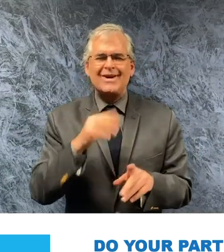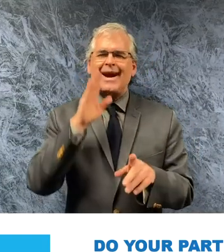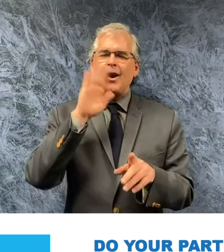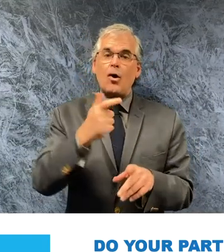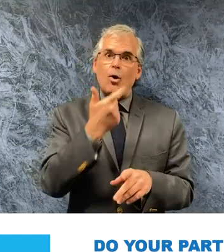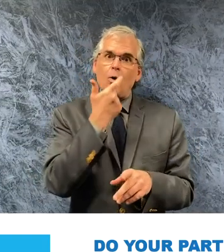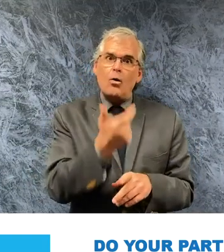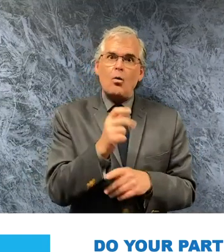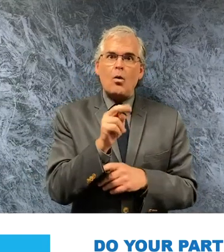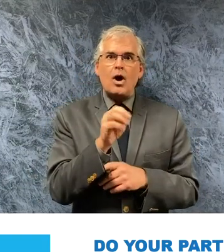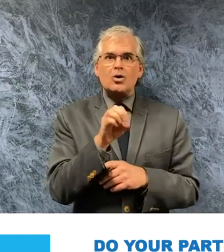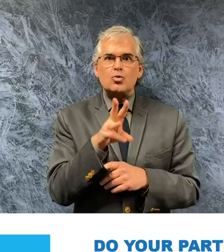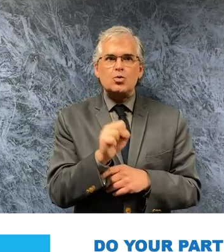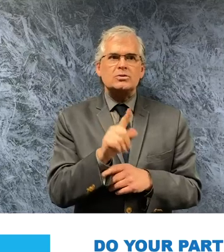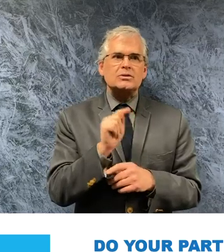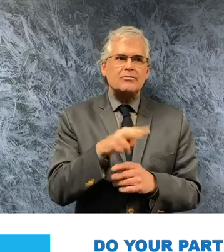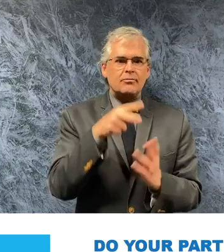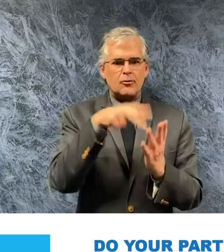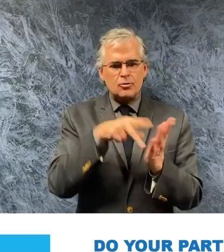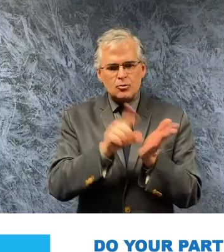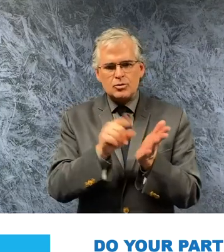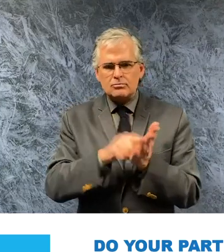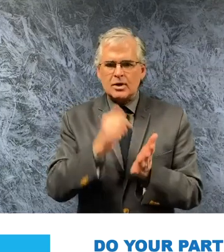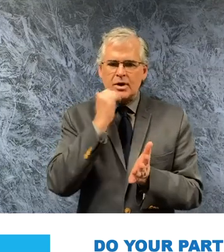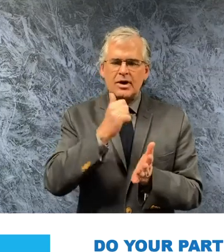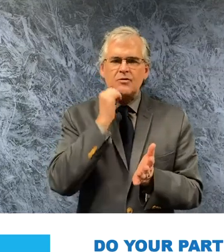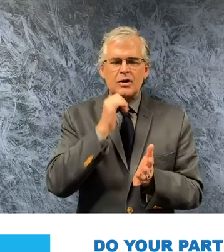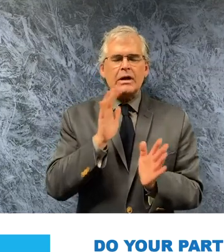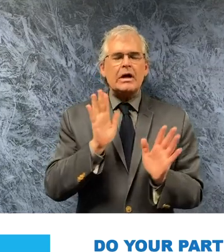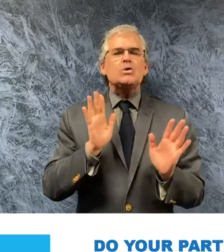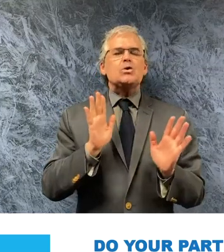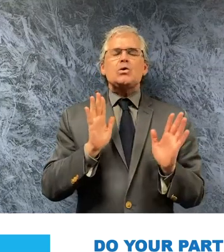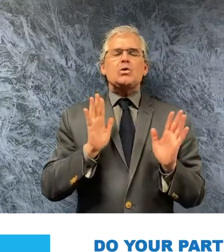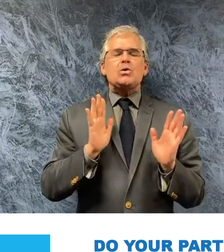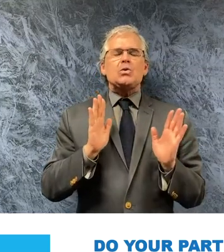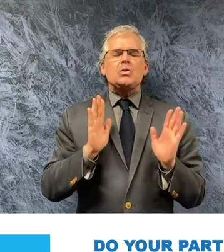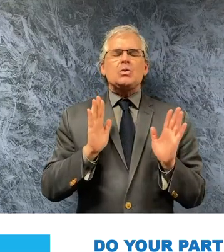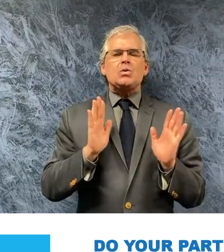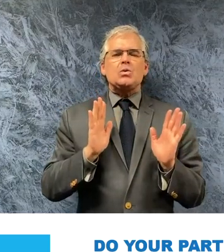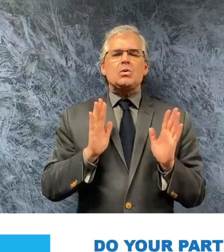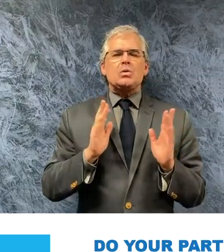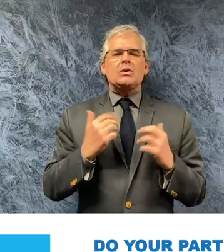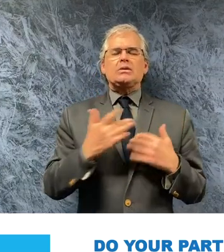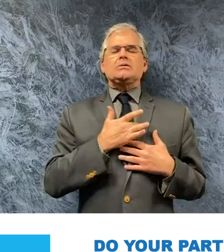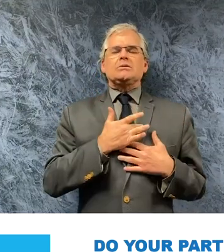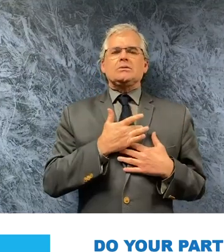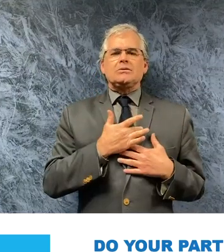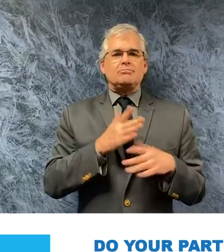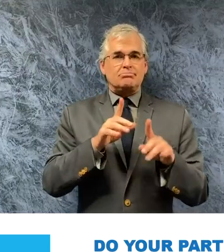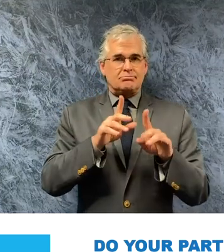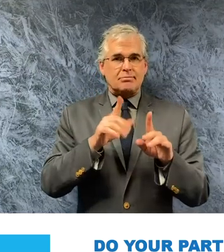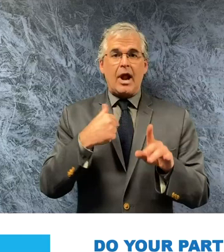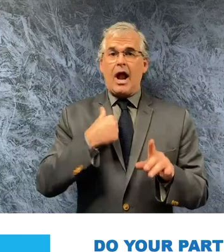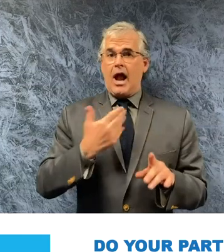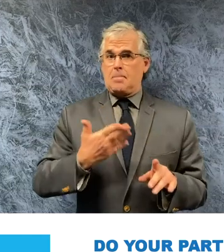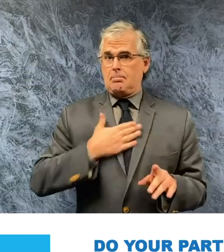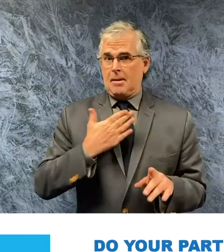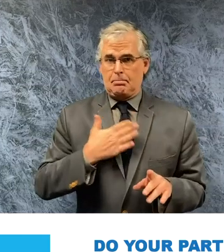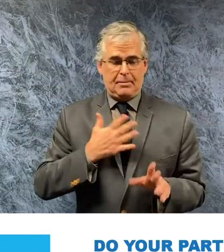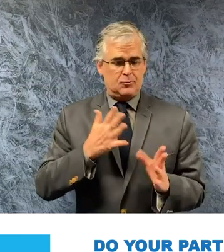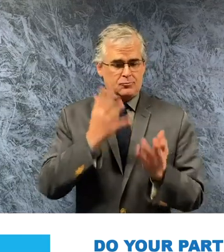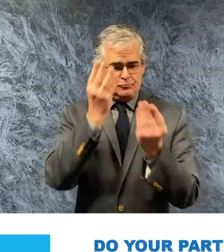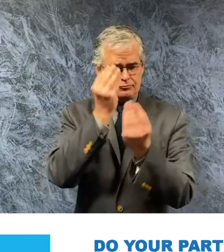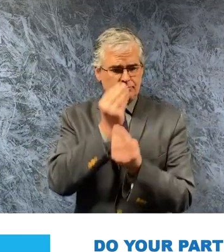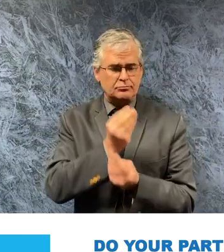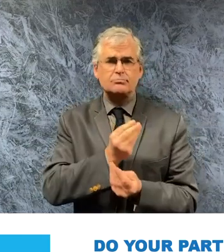to keep up with and sometimes it can be hard to deal with and i'm glad to be able to provide information if that nevadaans to